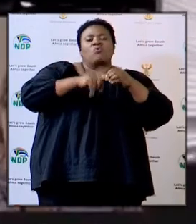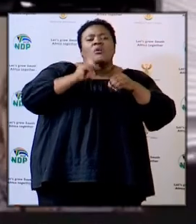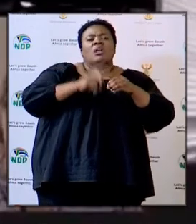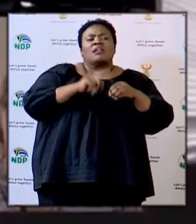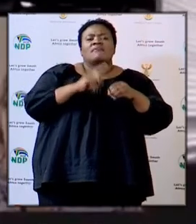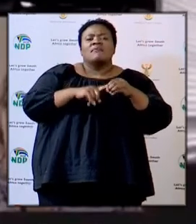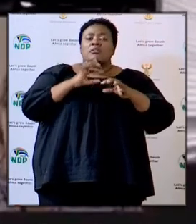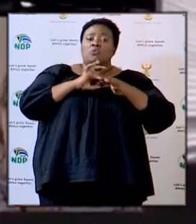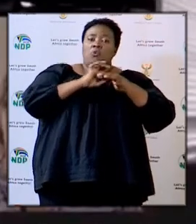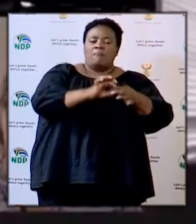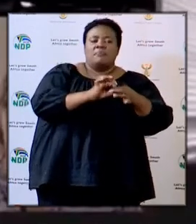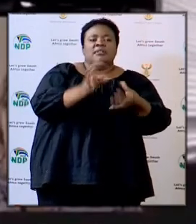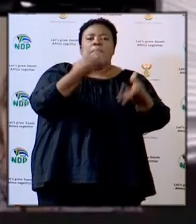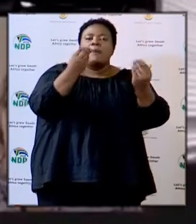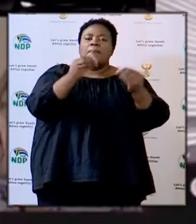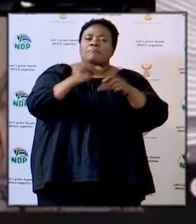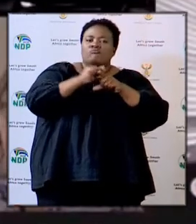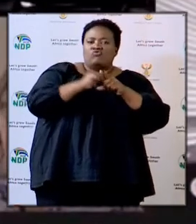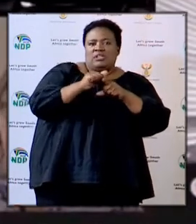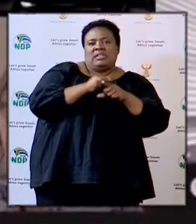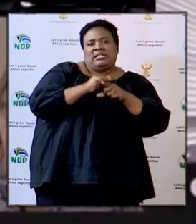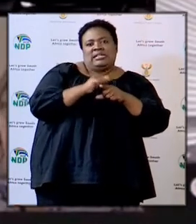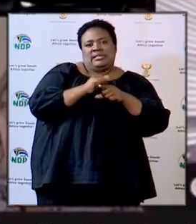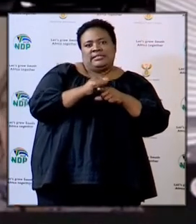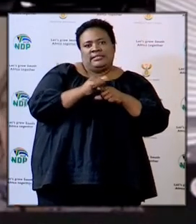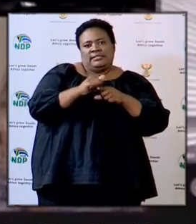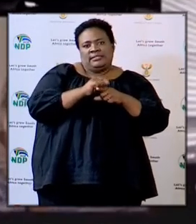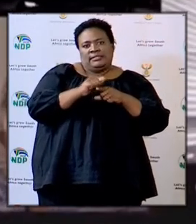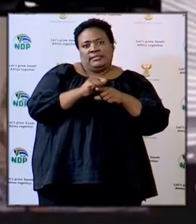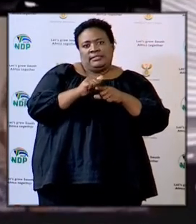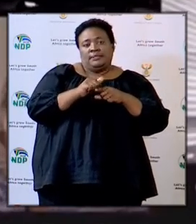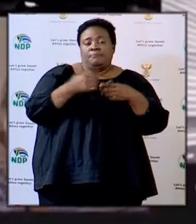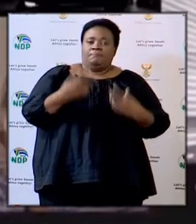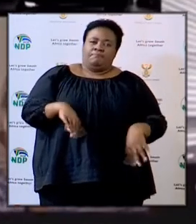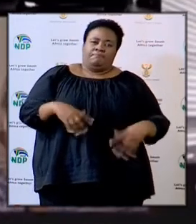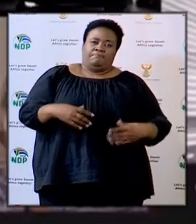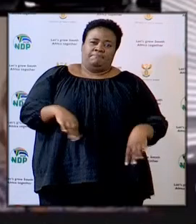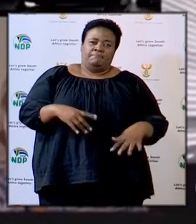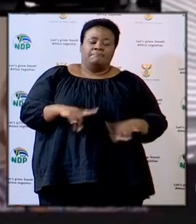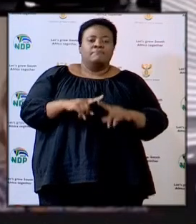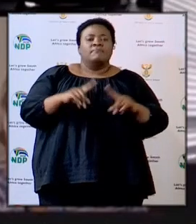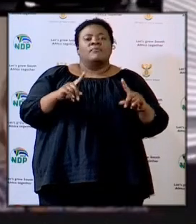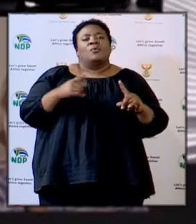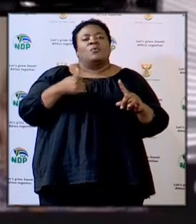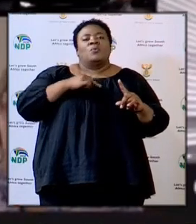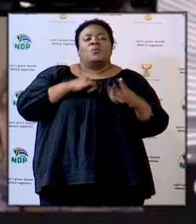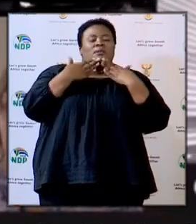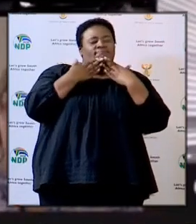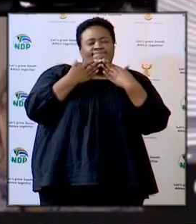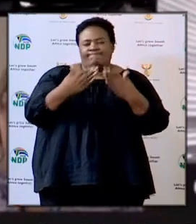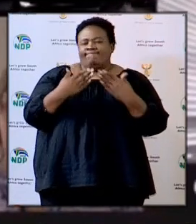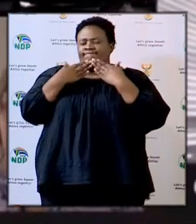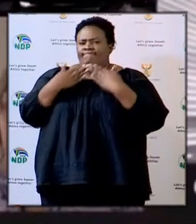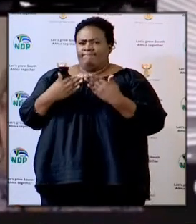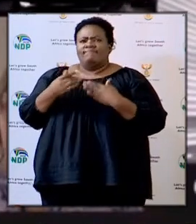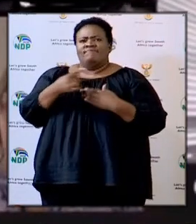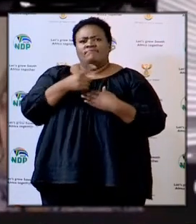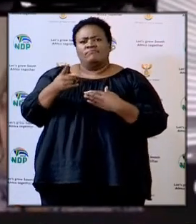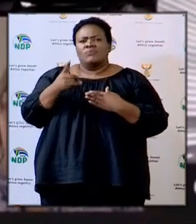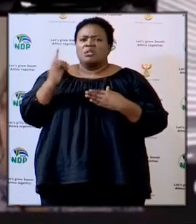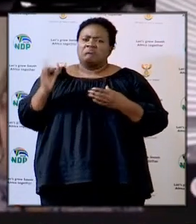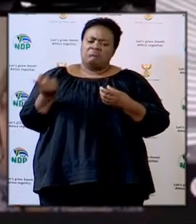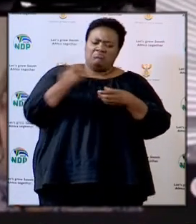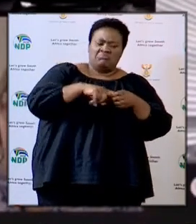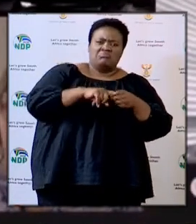and who also attended training under difficult circumstances we really are indebted to them for raising their